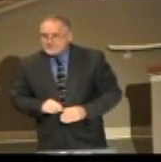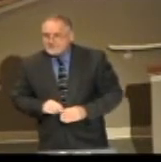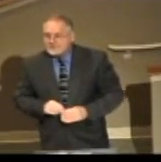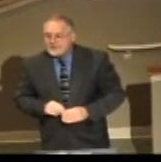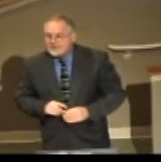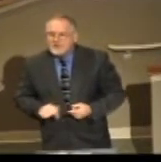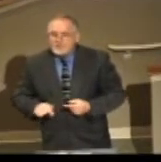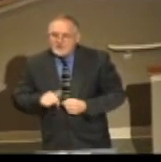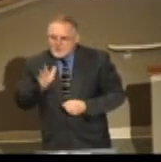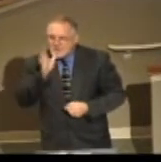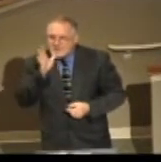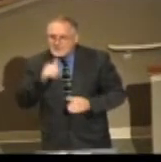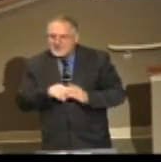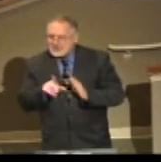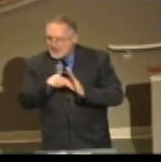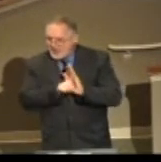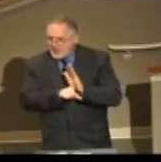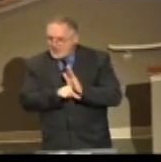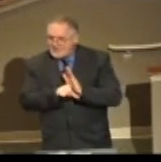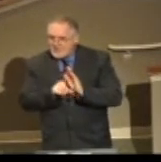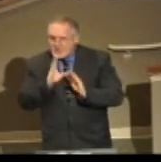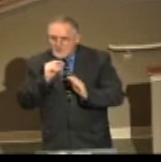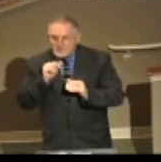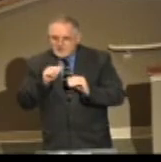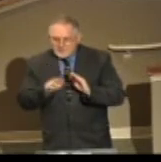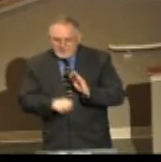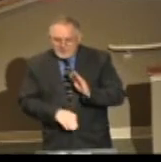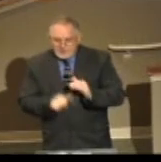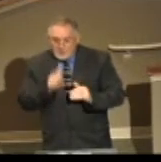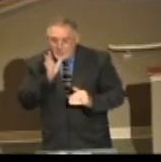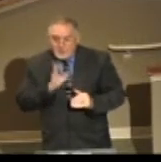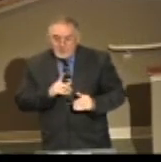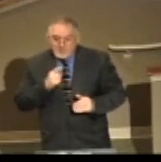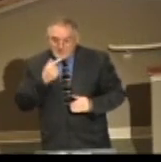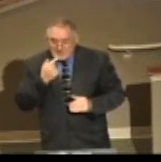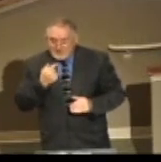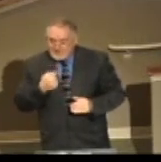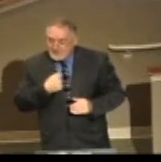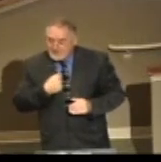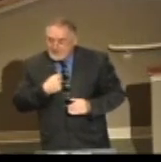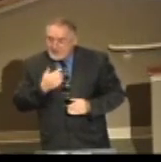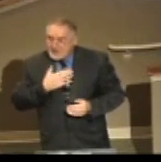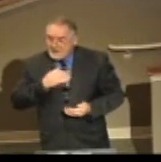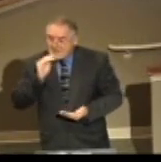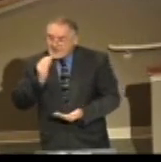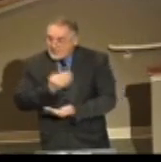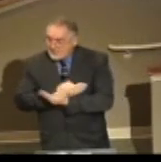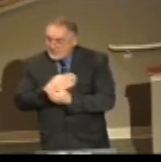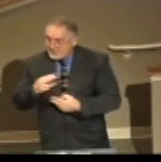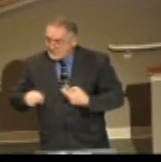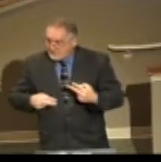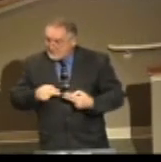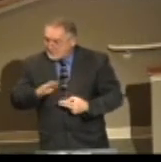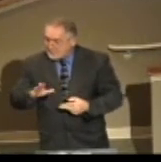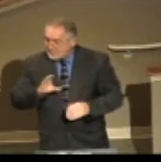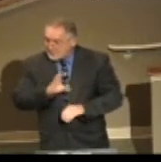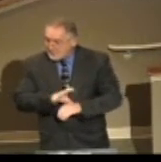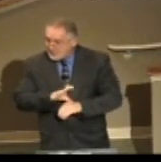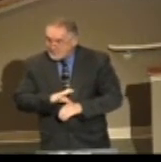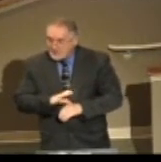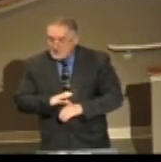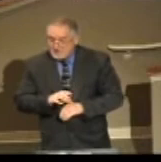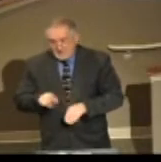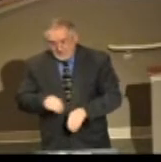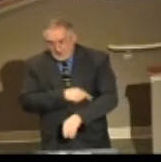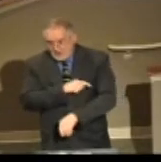is being buried. And she walked over to me. said, Pastor, I want to say something to you. I said, My daughter comes to your church. So they've come there for a long